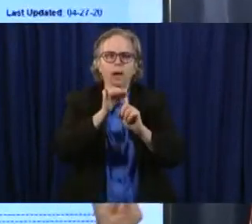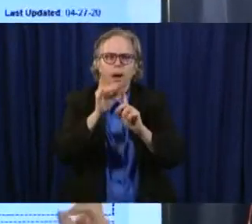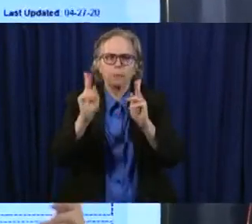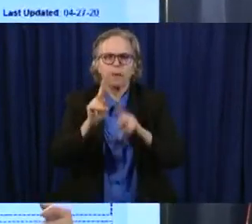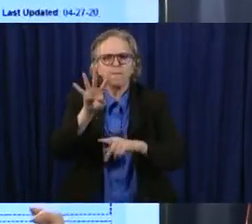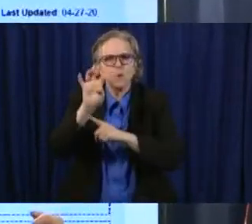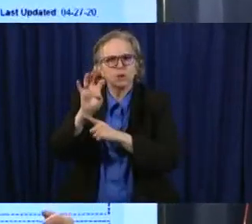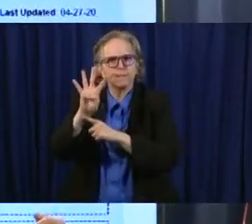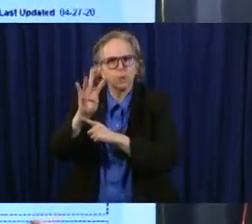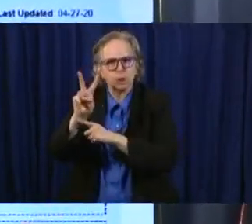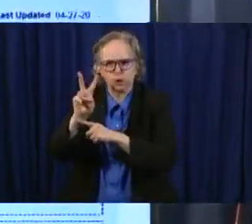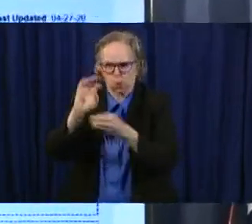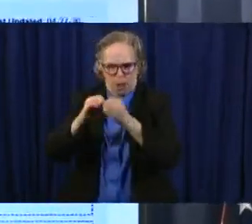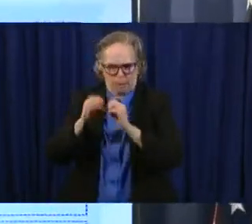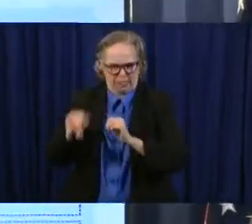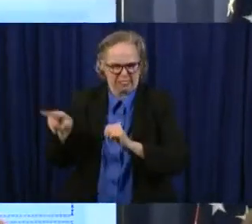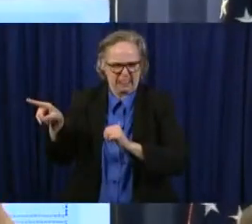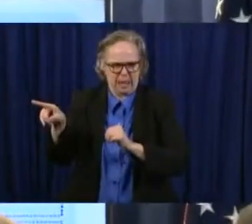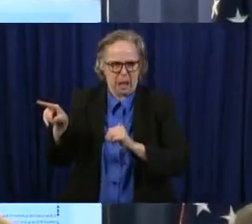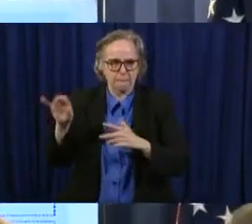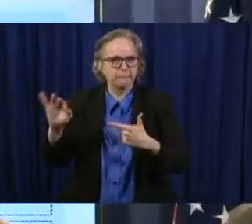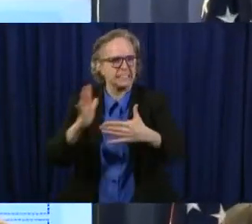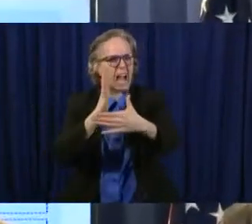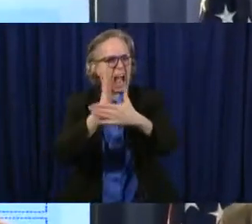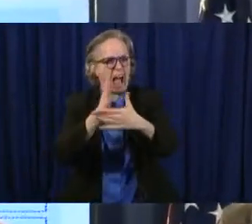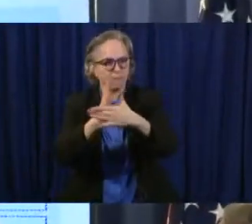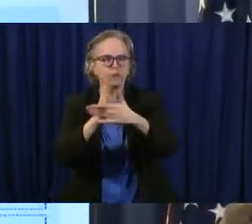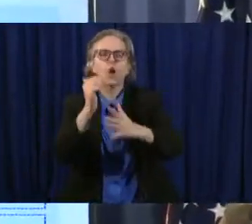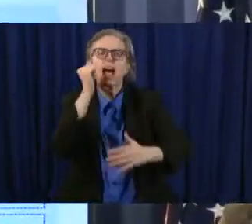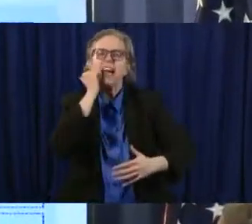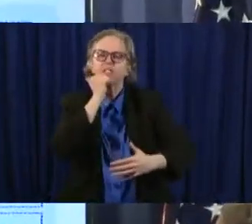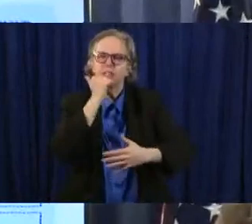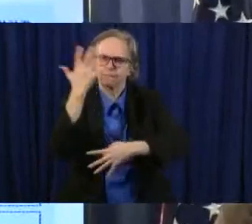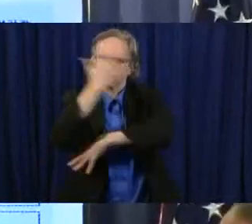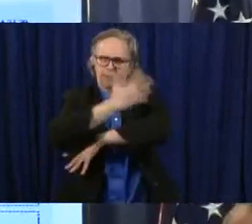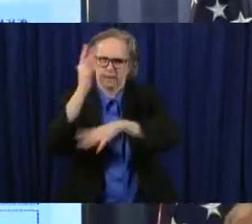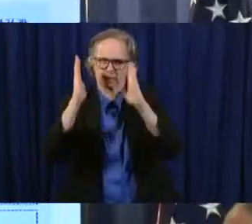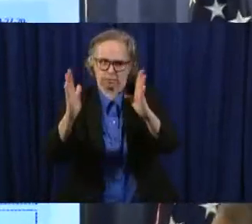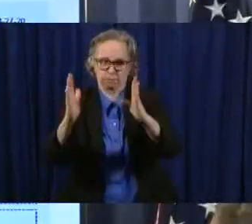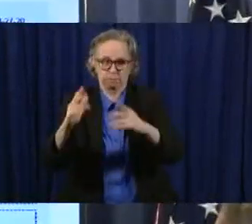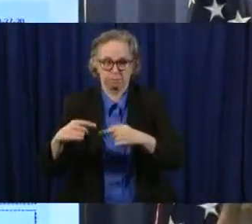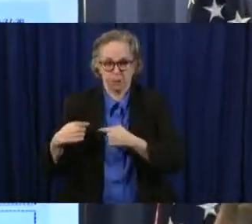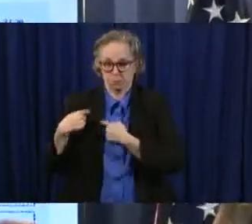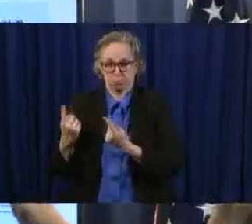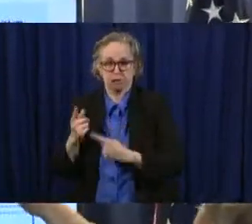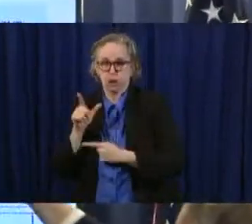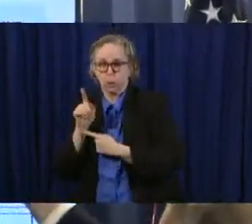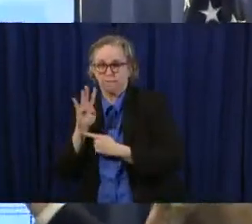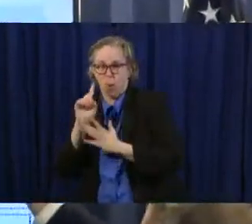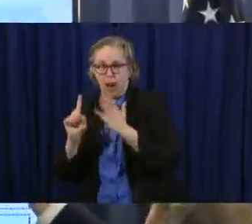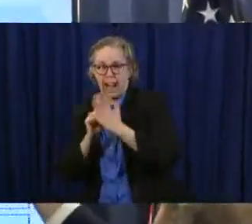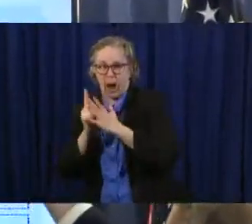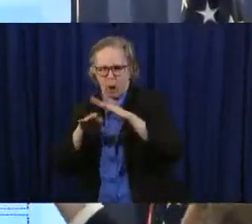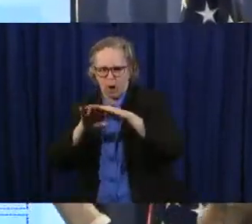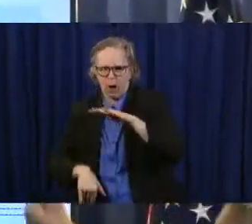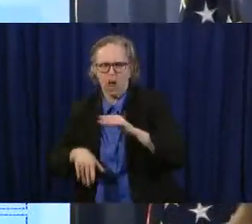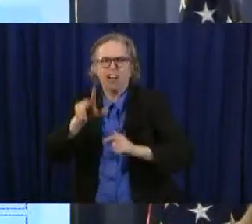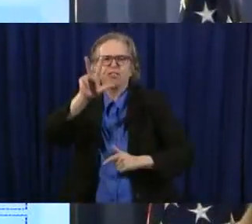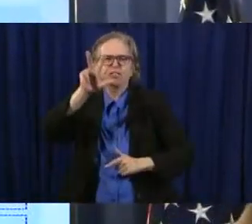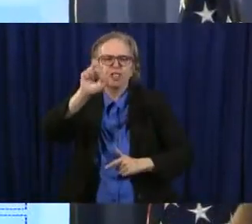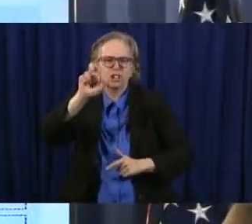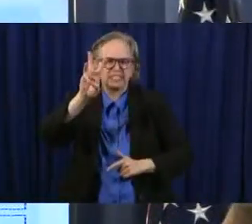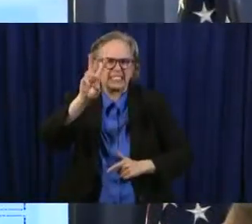That was the average for each day. Last 24 hours, 362. So you can see